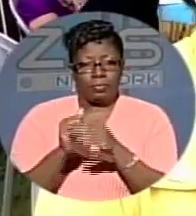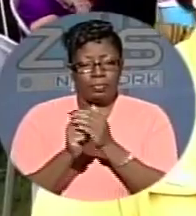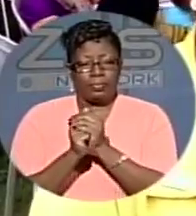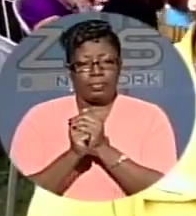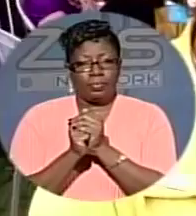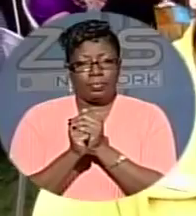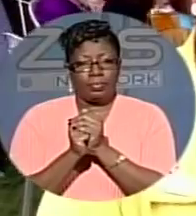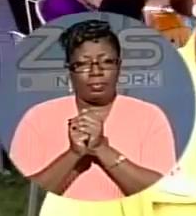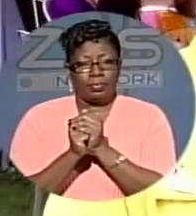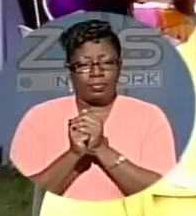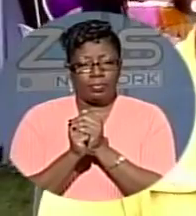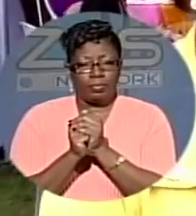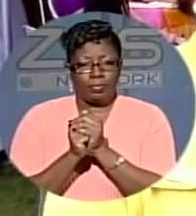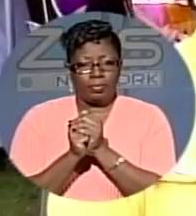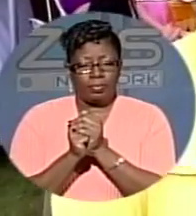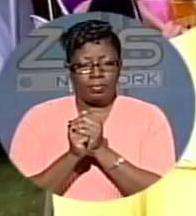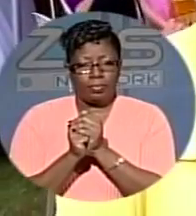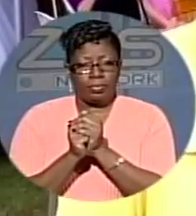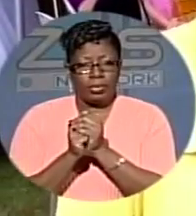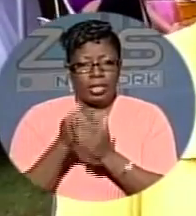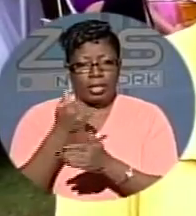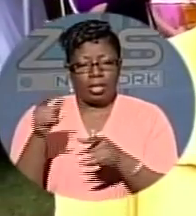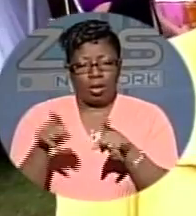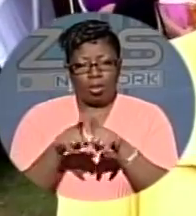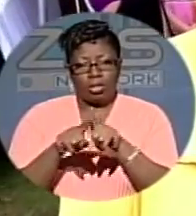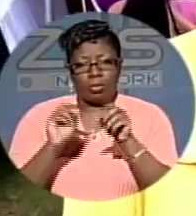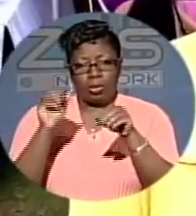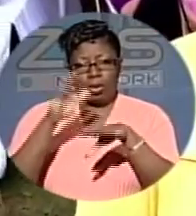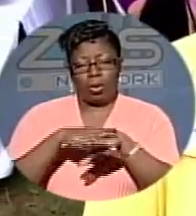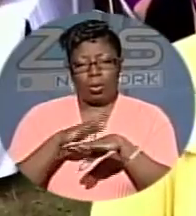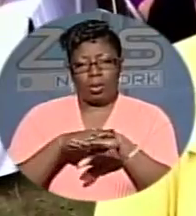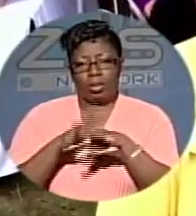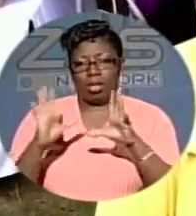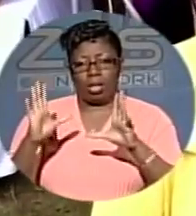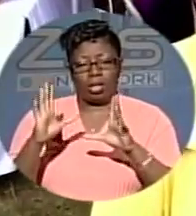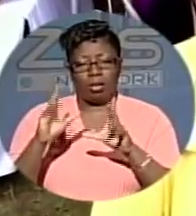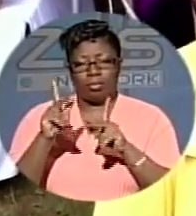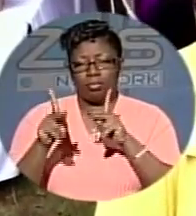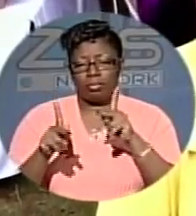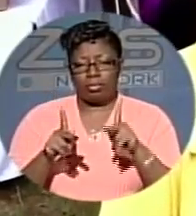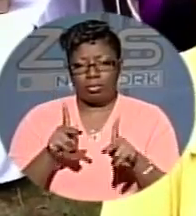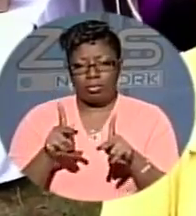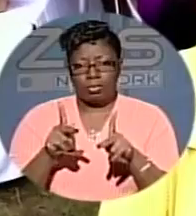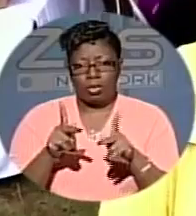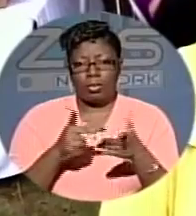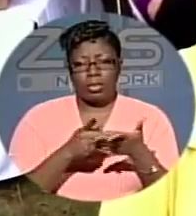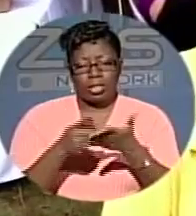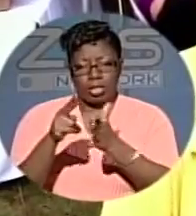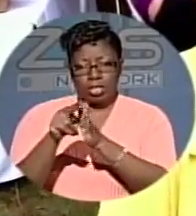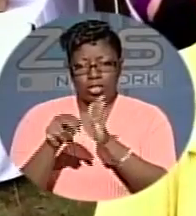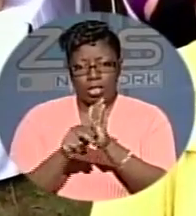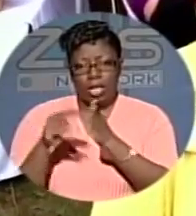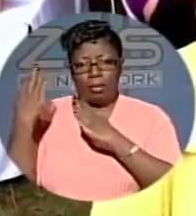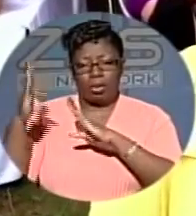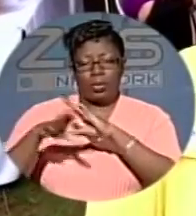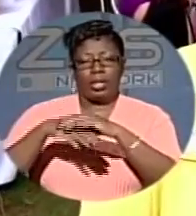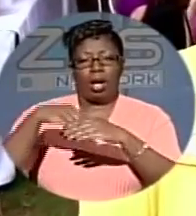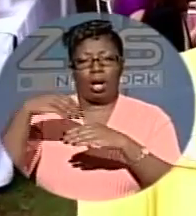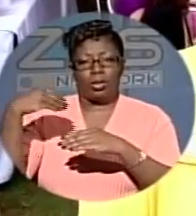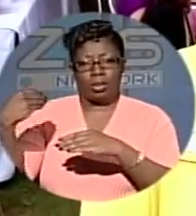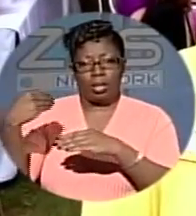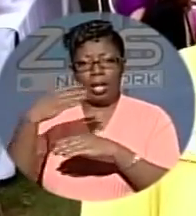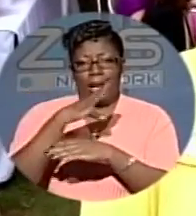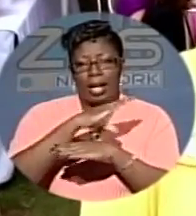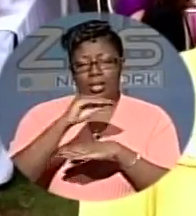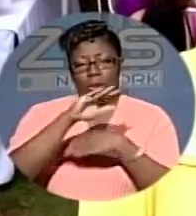it up a notch this year and they put on fabulous presentations. The Bahamas has gone all out. And the booth